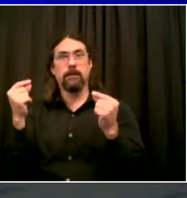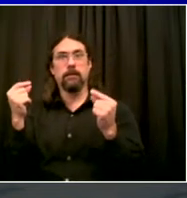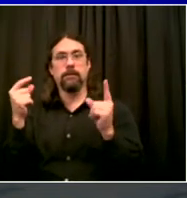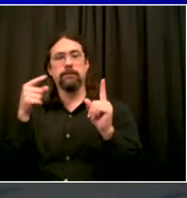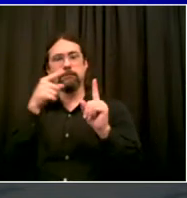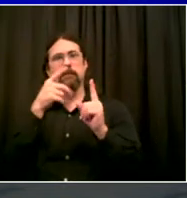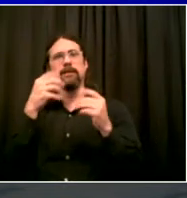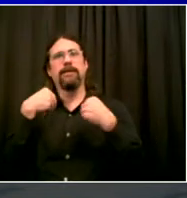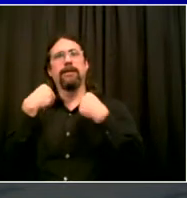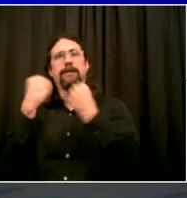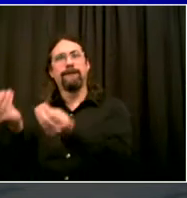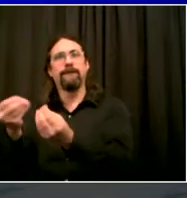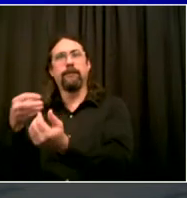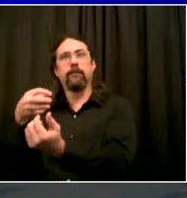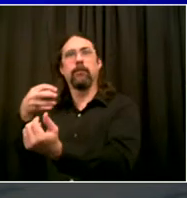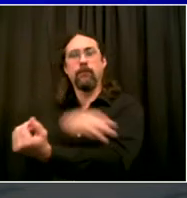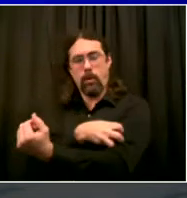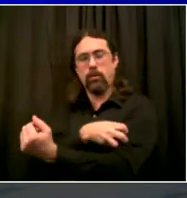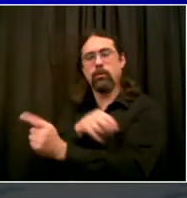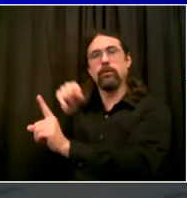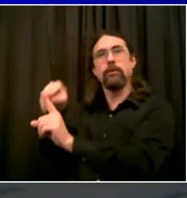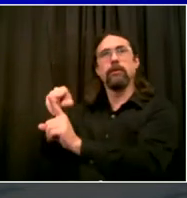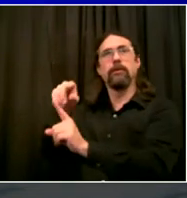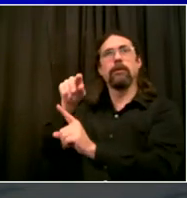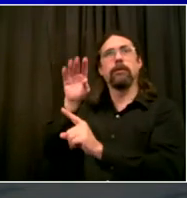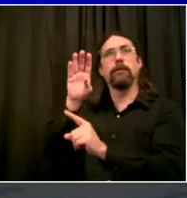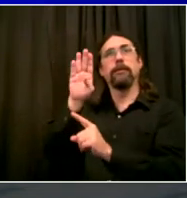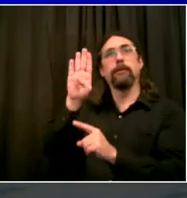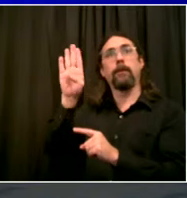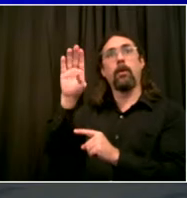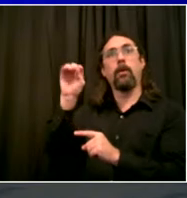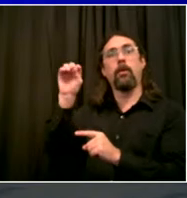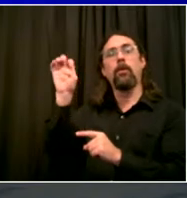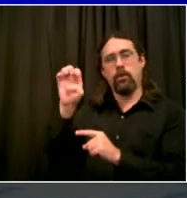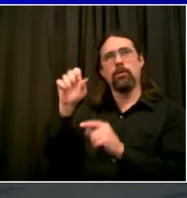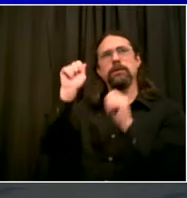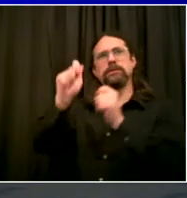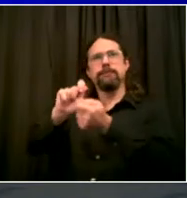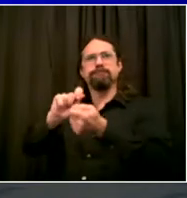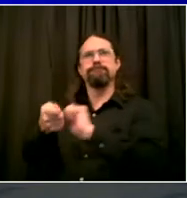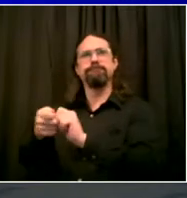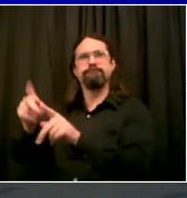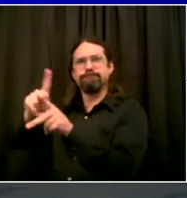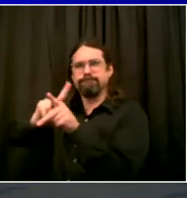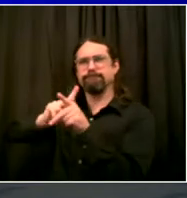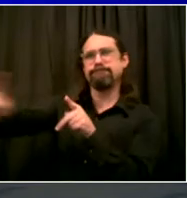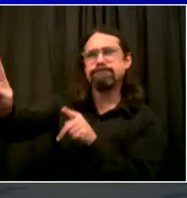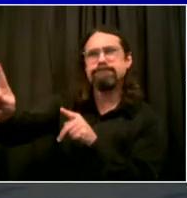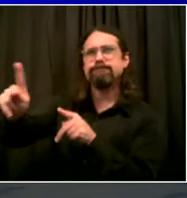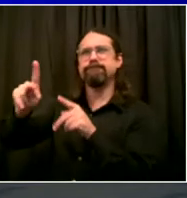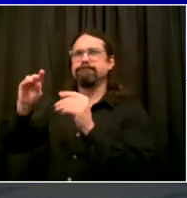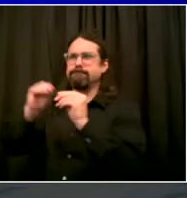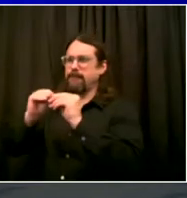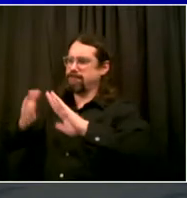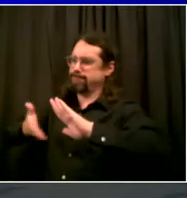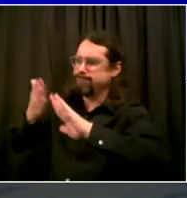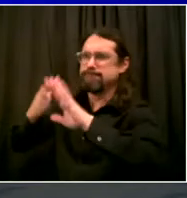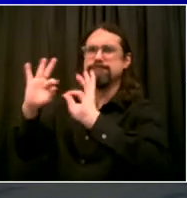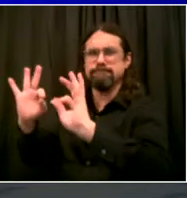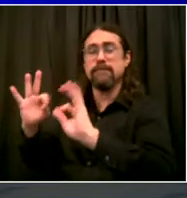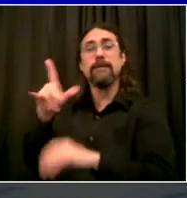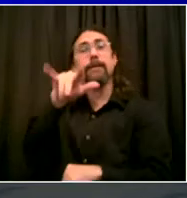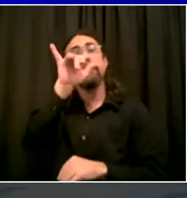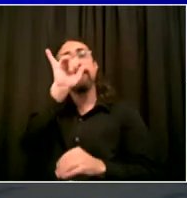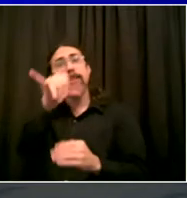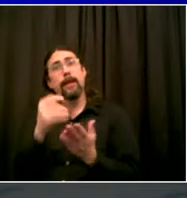I've been advocating for this bill for years. Lots of good government groups have been fighting in Albany. This would be a first step and it could be taken